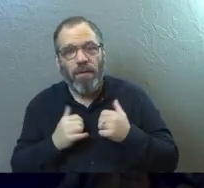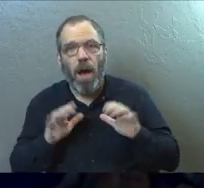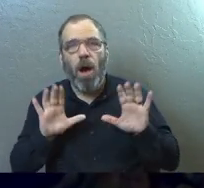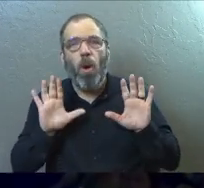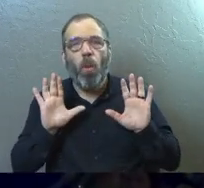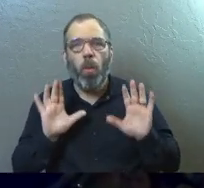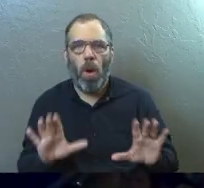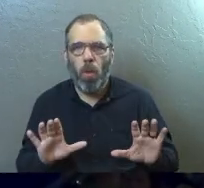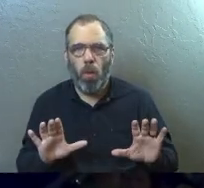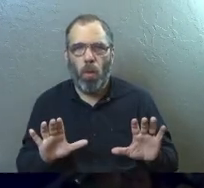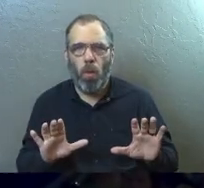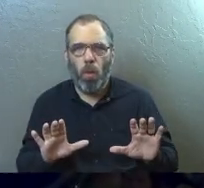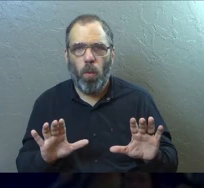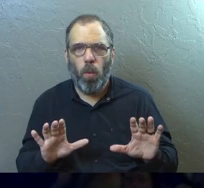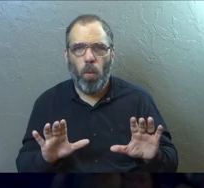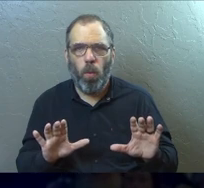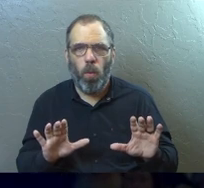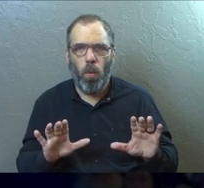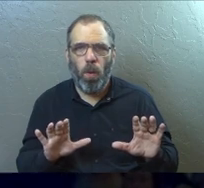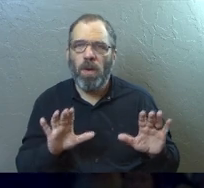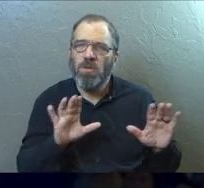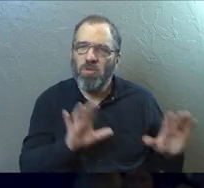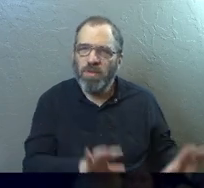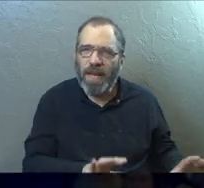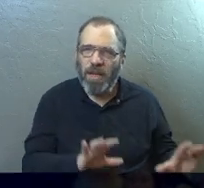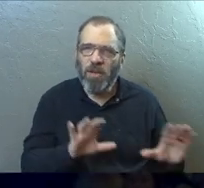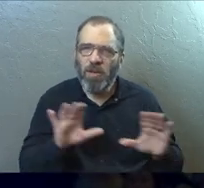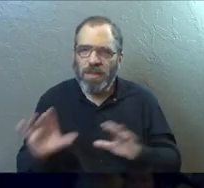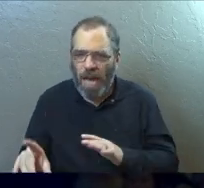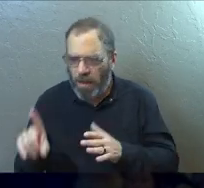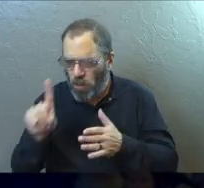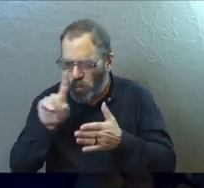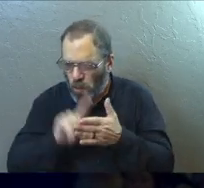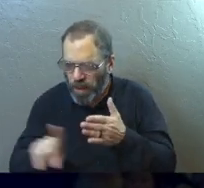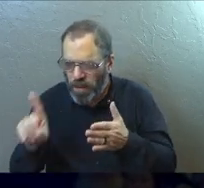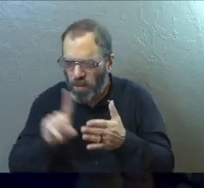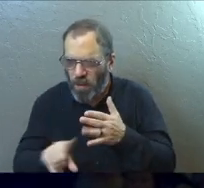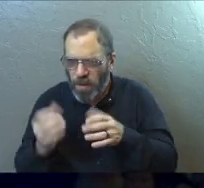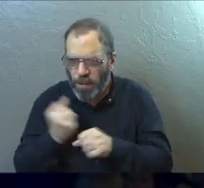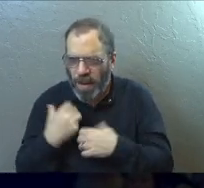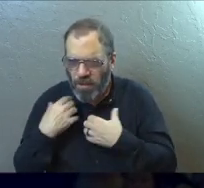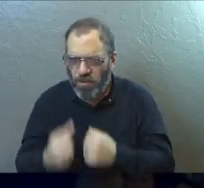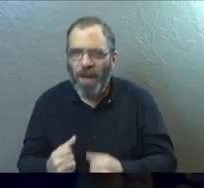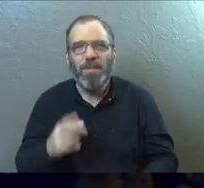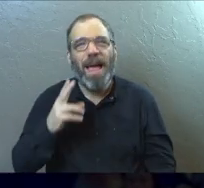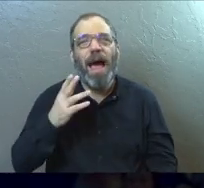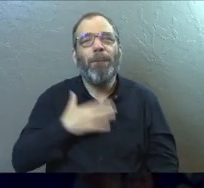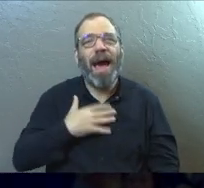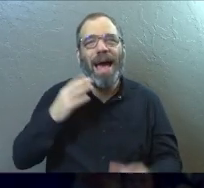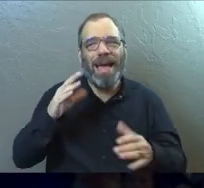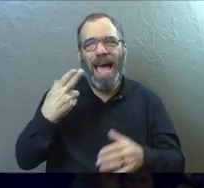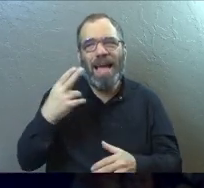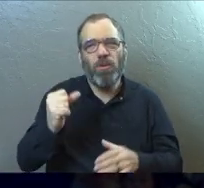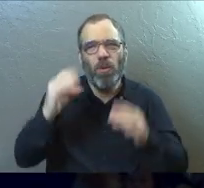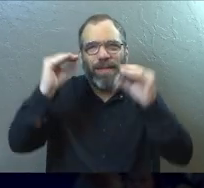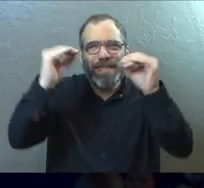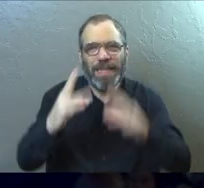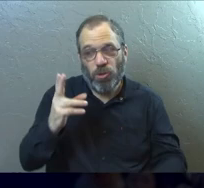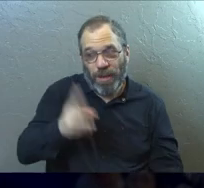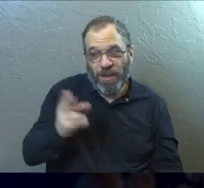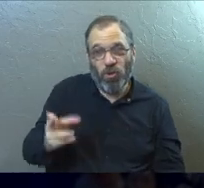it down, deepen what you believe in. That's what that's calling us to. I had this brilliant history teacher in high school.